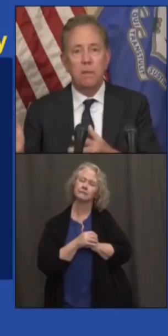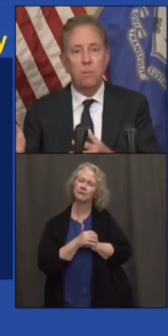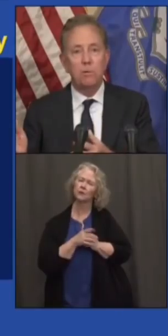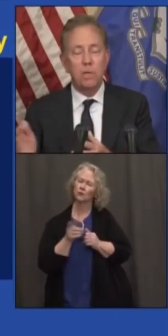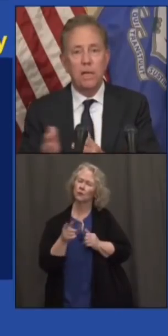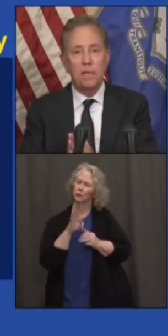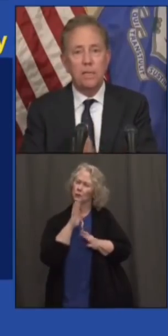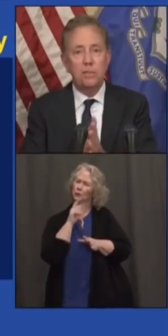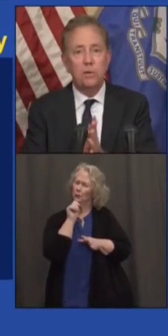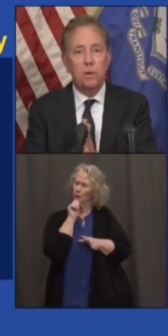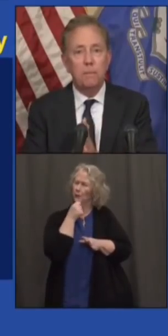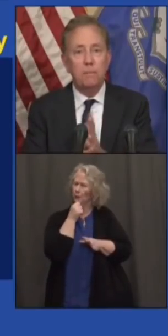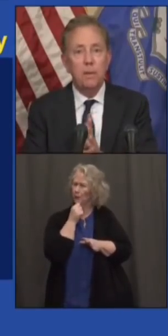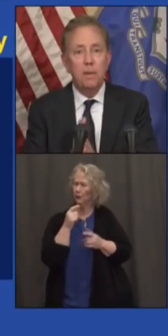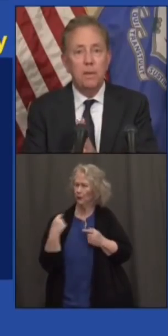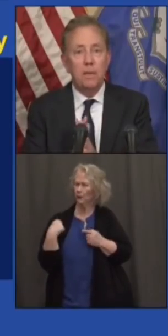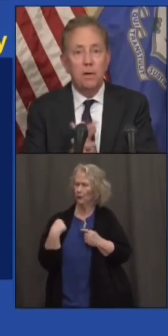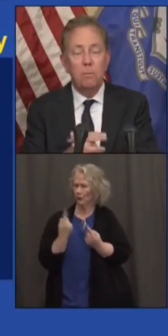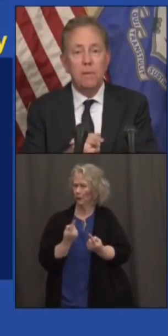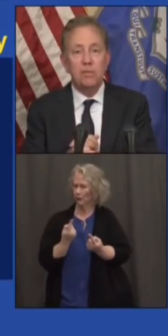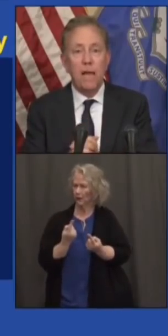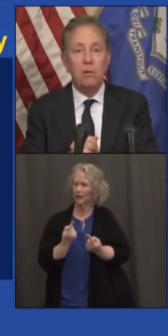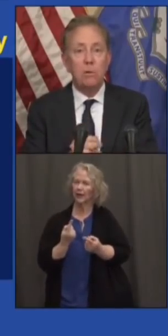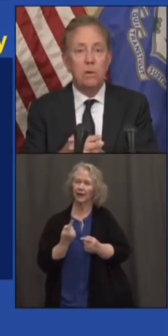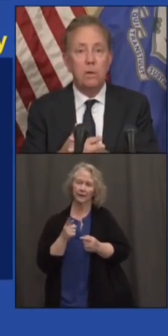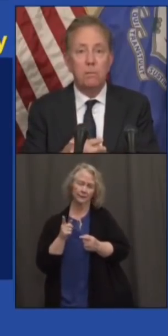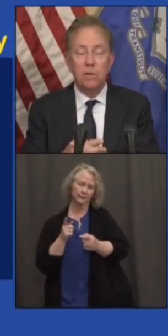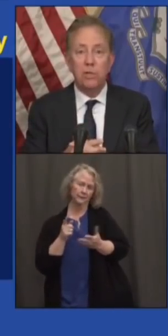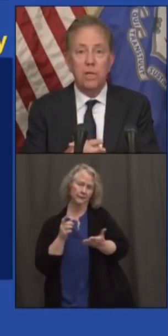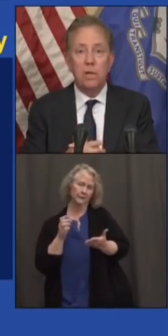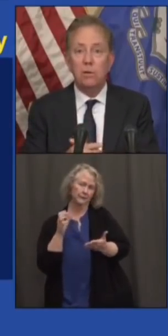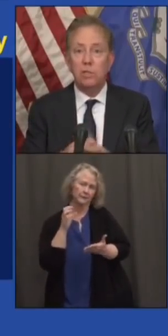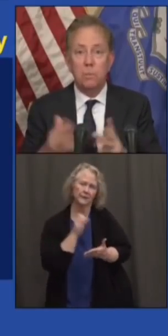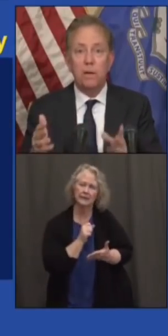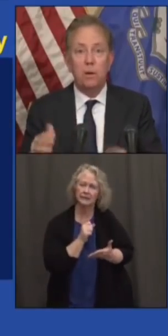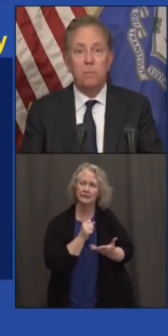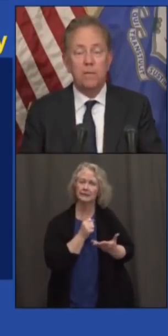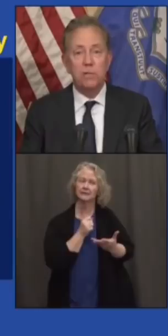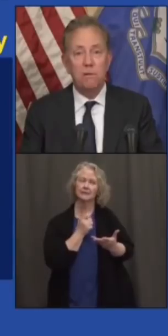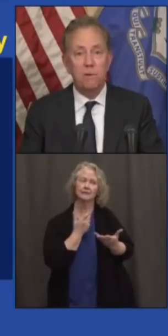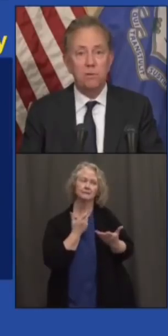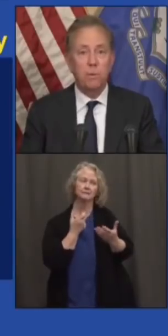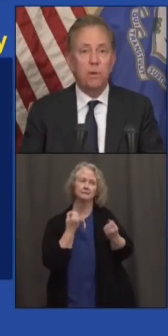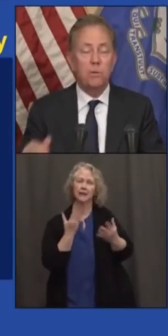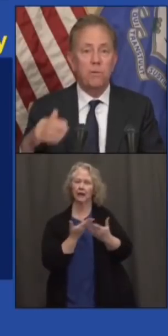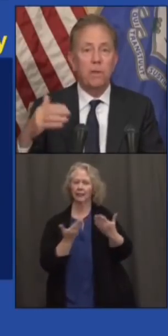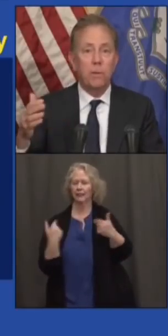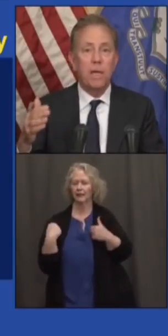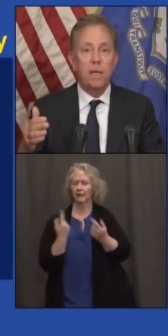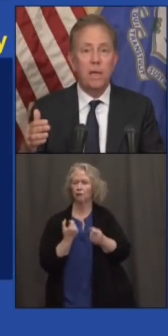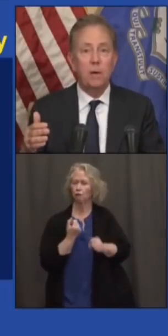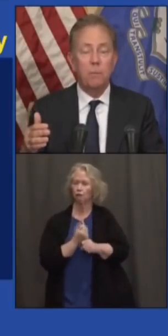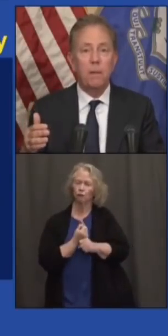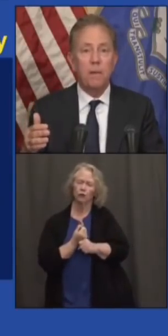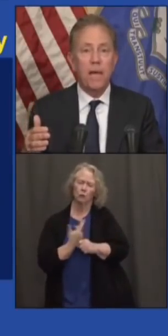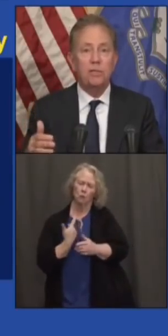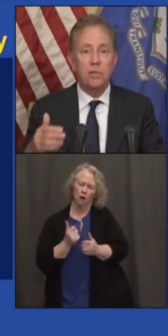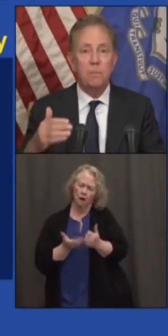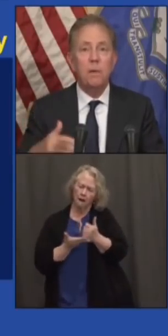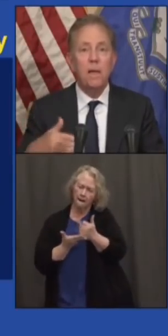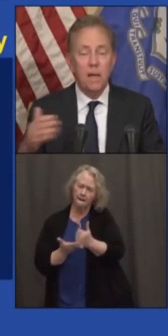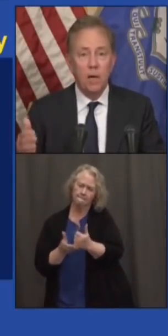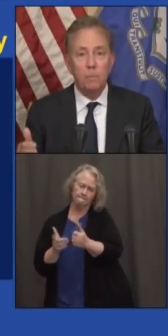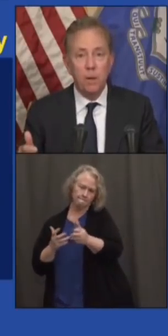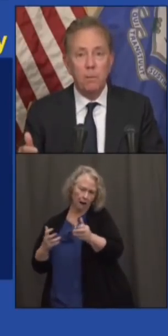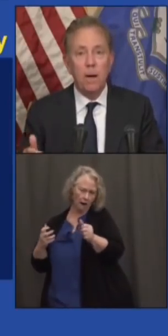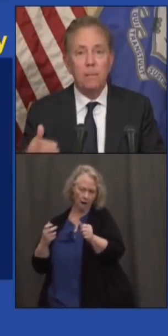hit. They're most likely to, you know, missed out on much of the year despite our best efforts. We want to do everything we can to help them catch